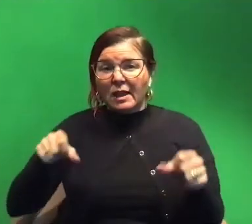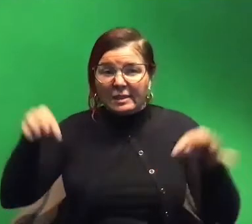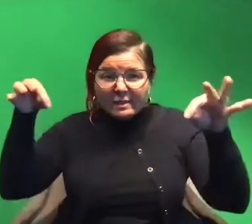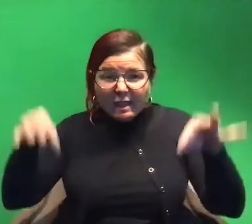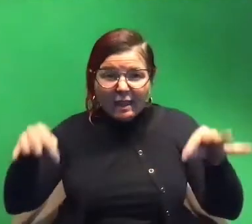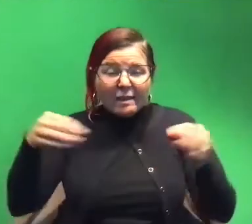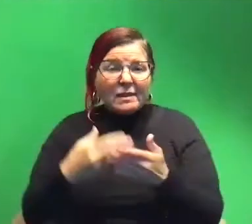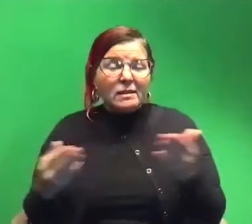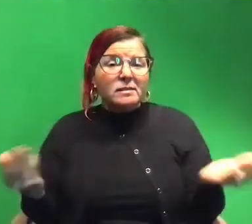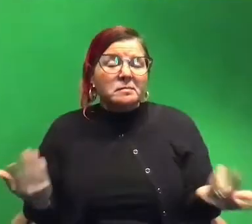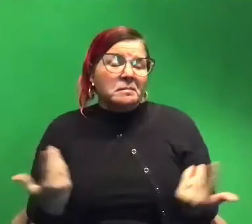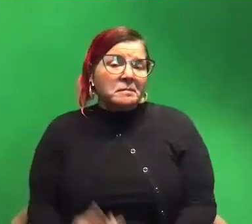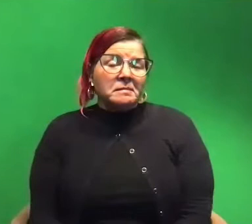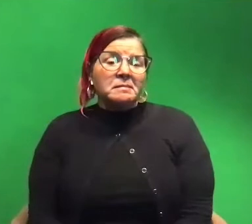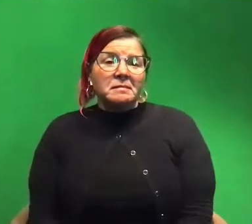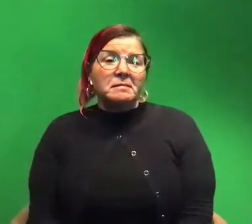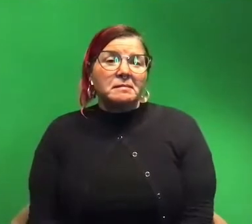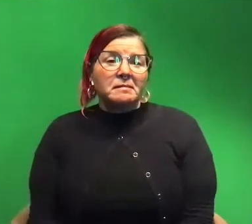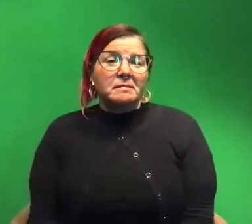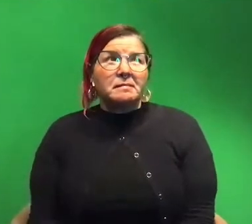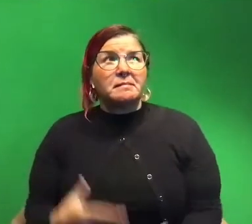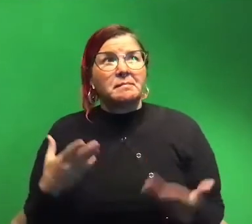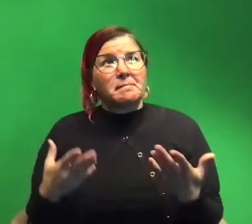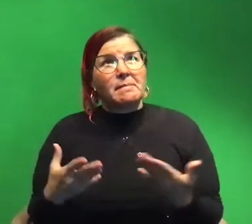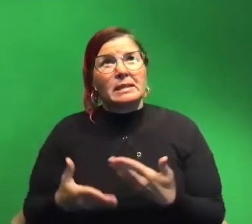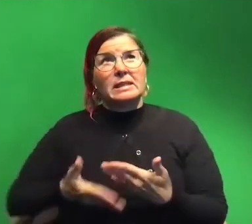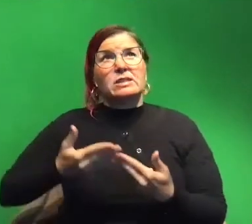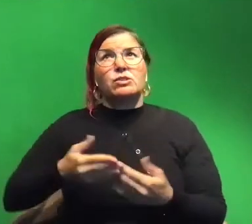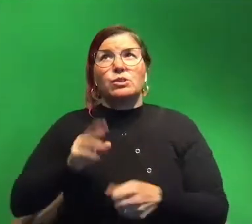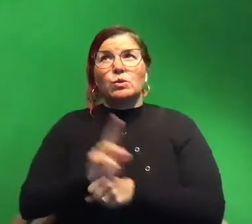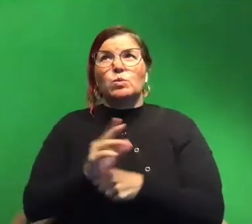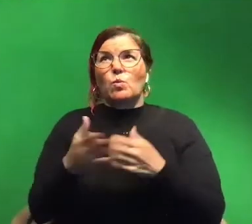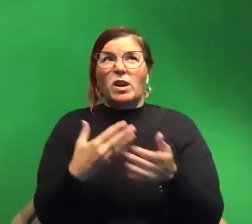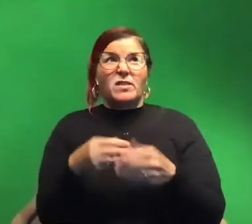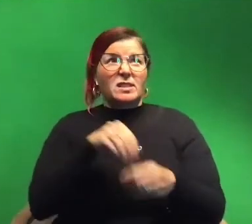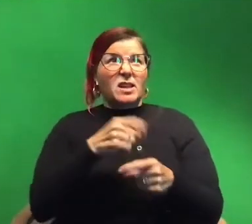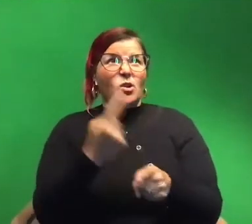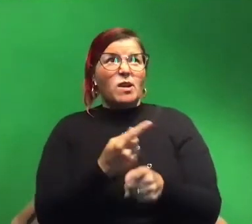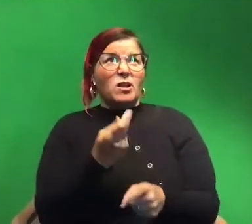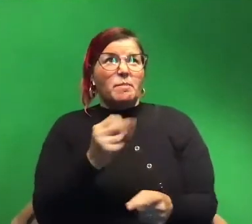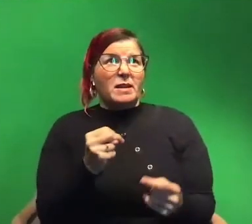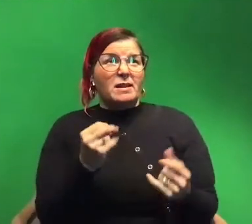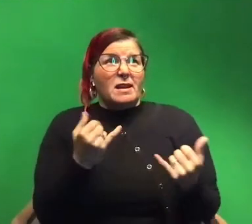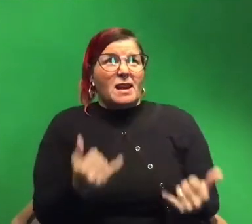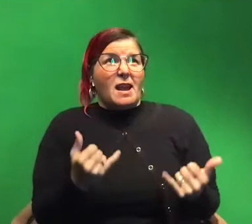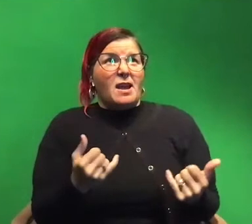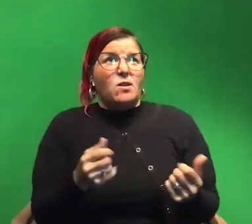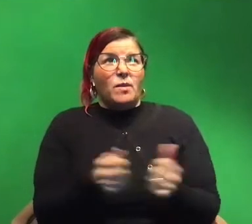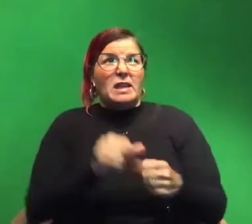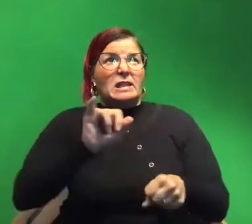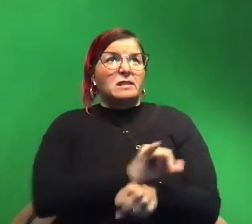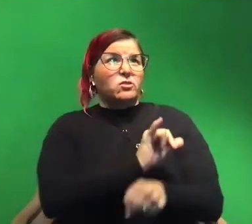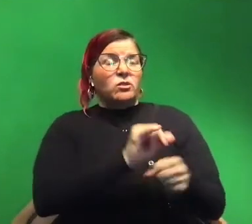squid ink. Um I just maybe it's just like easier to use whatever the heck is in a Bic pen now with industrial whatever. But